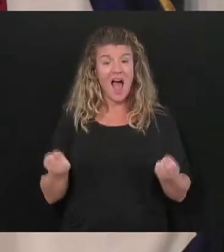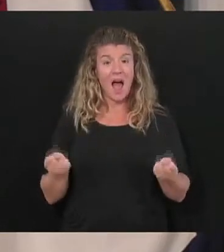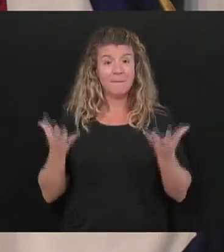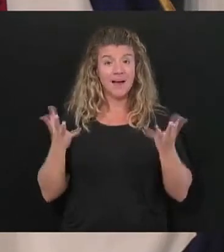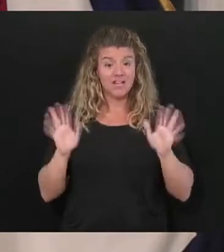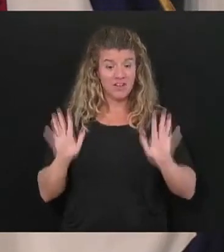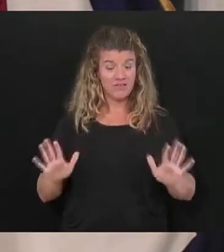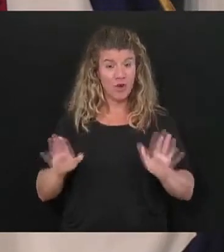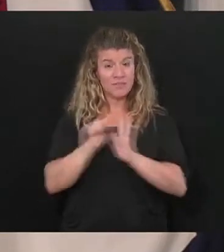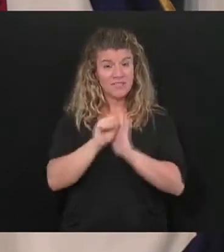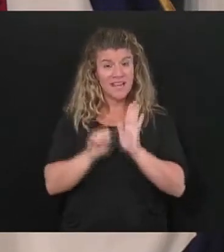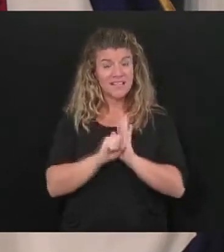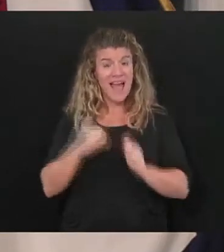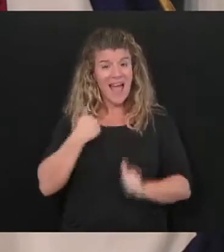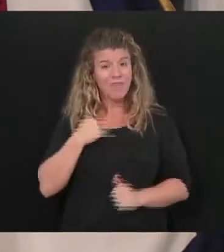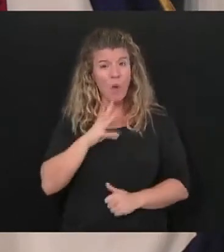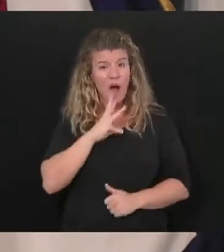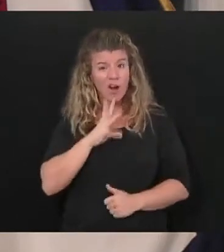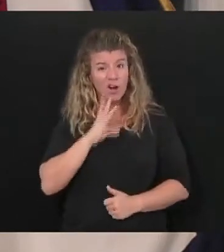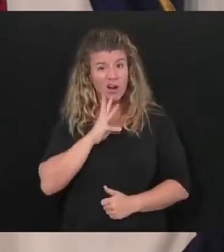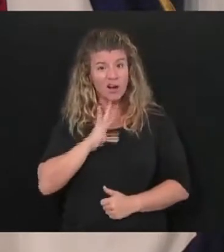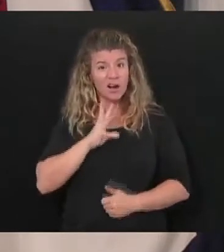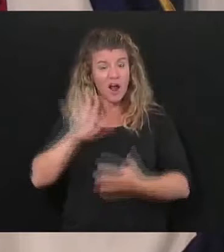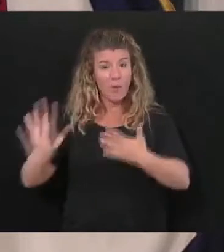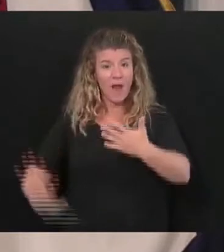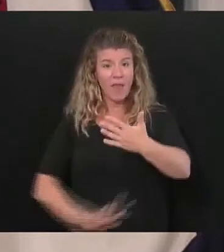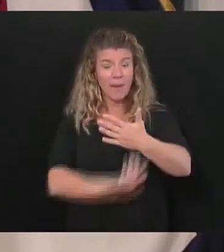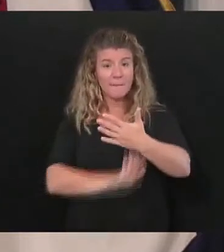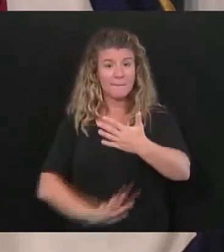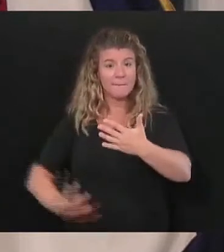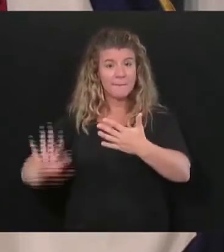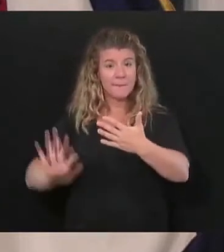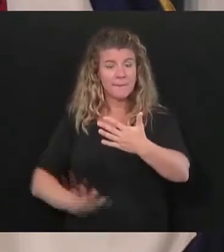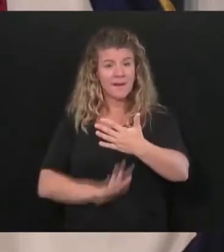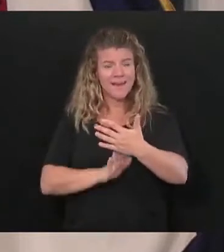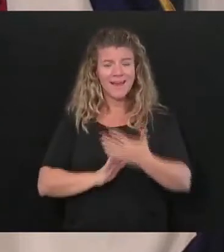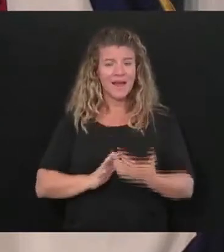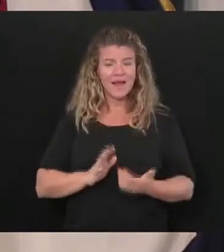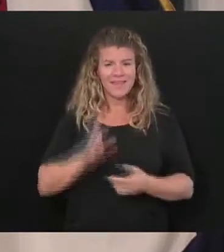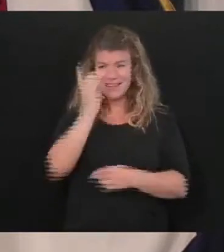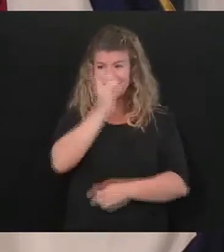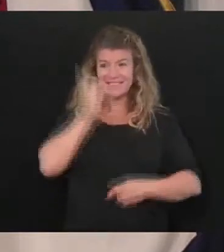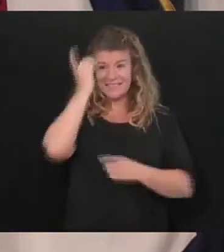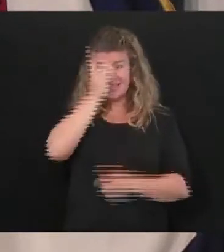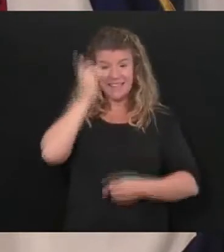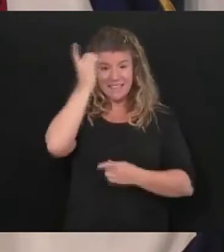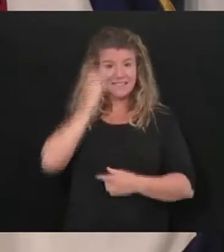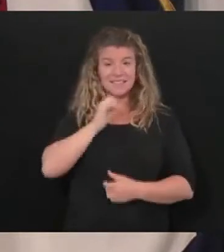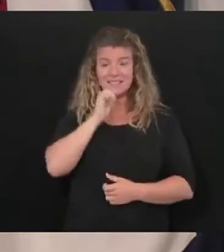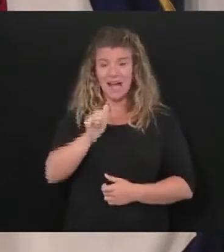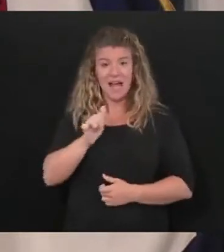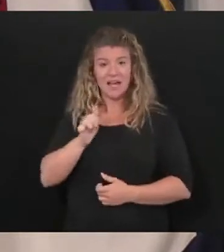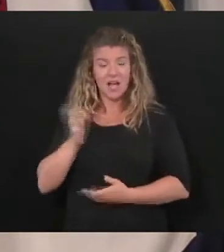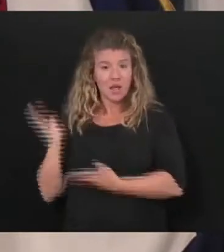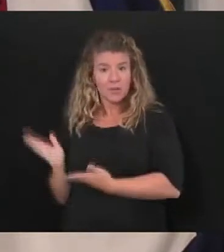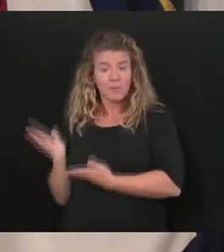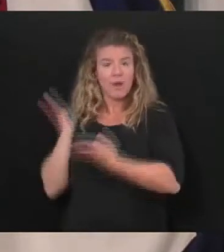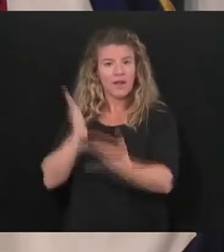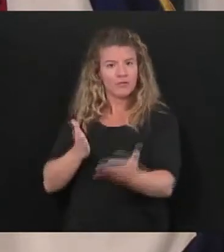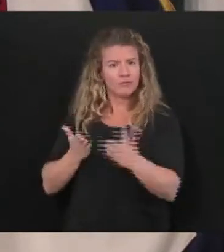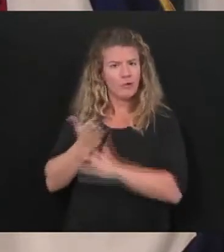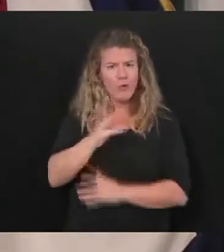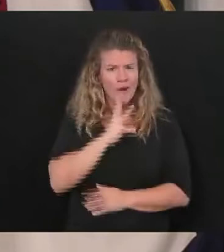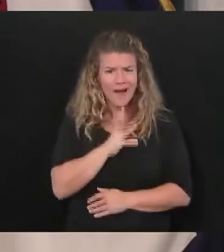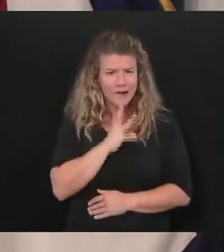are surrounded by water well this thing is not coming to those states by tuna fish this